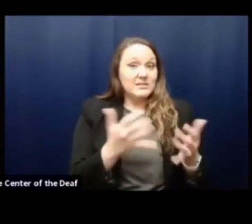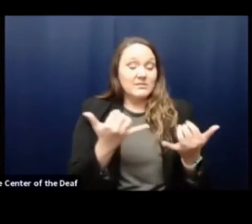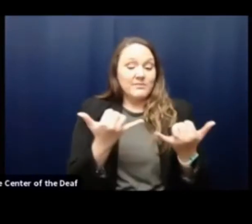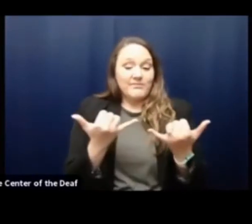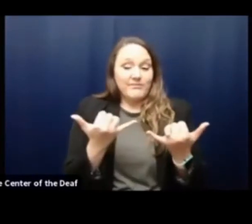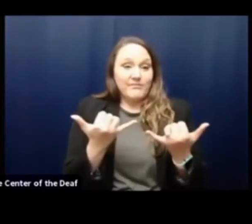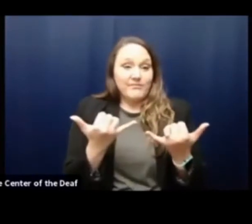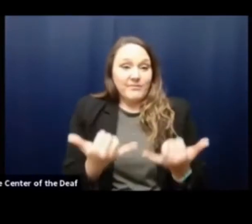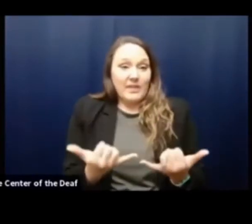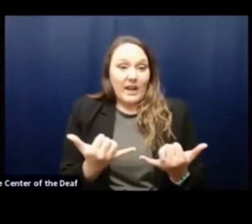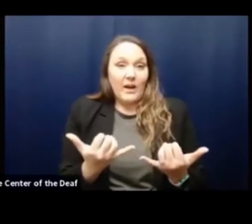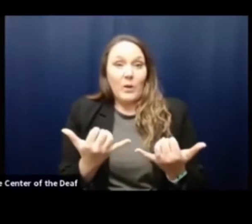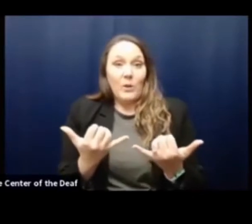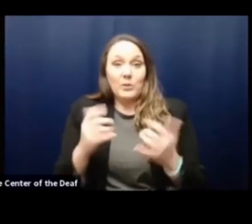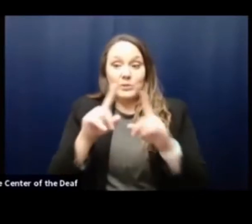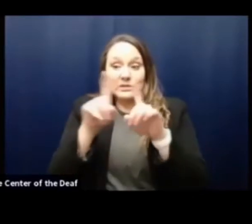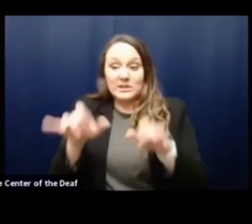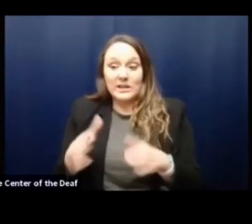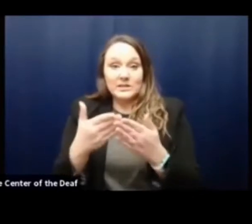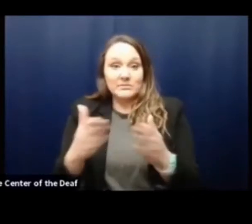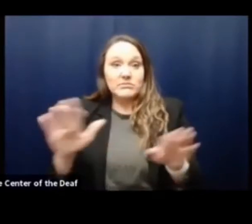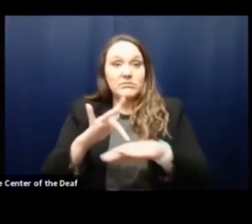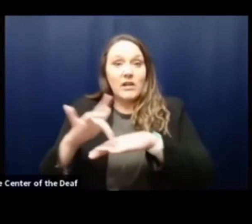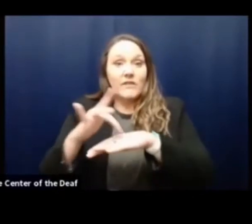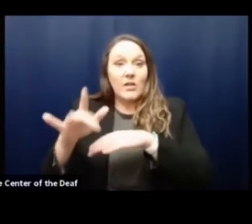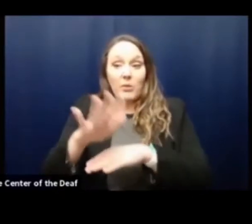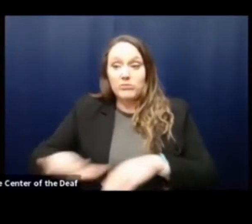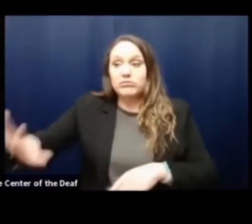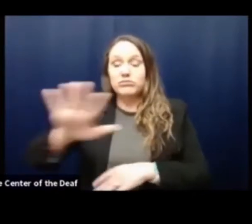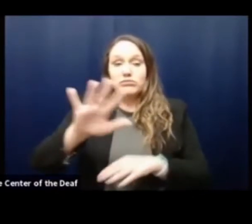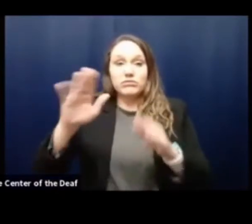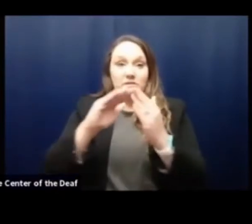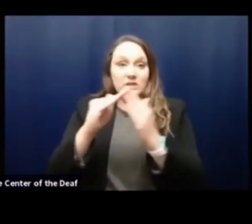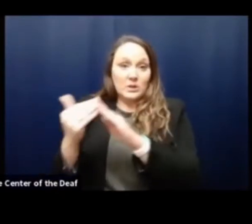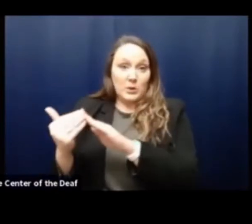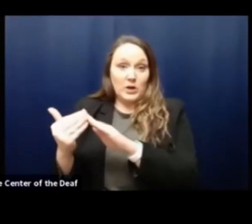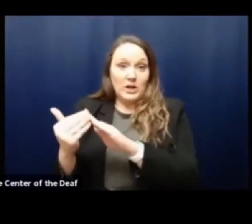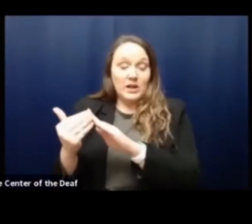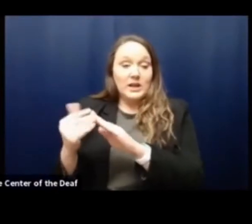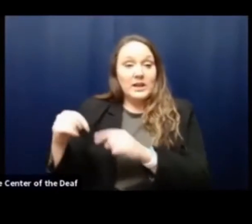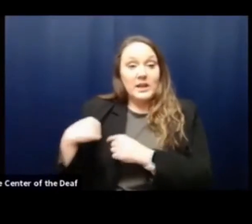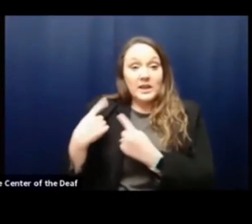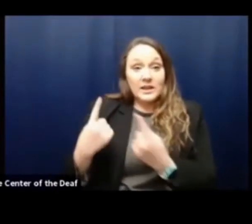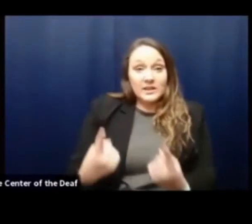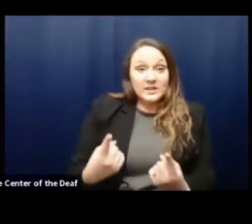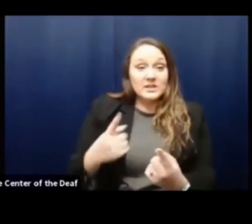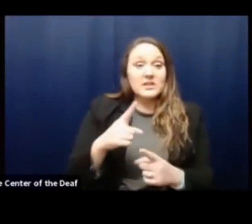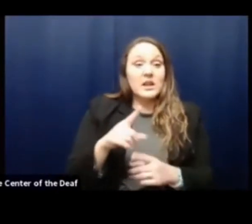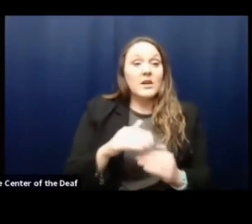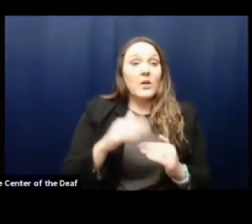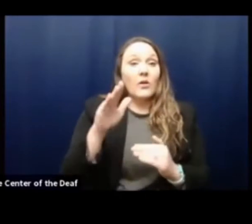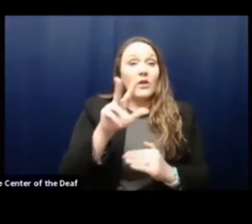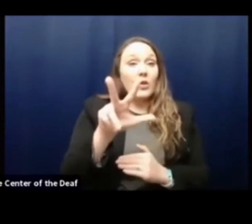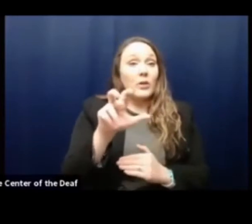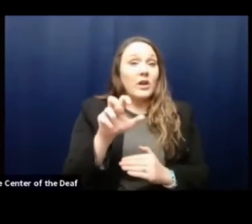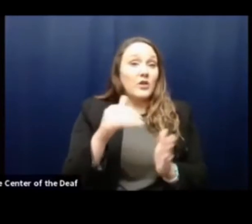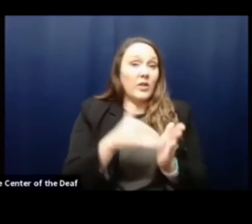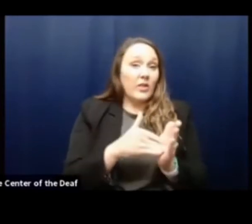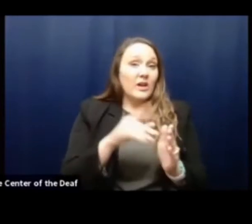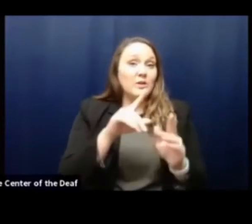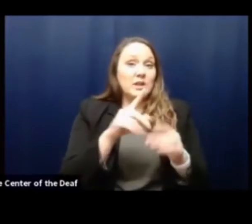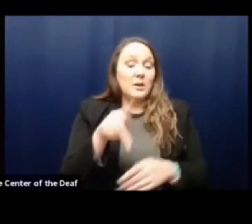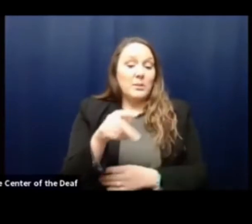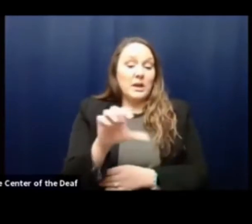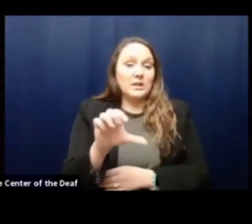Oh, now that's not the case. Sorry. Testing is widely available in our community. To date, there have been more than 300,000 PCR tests